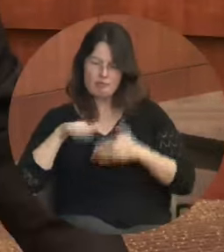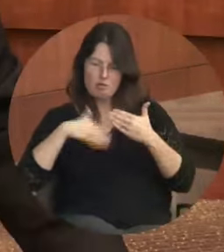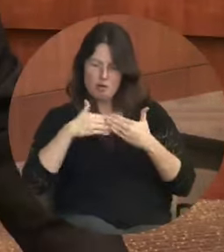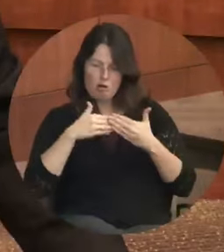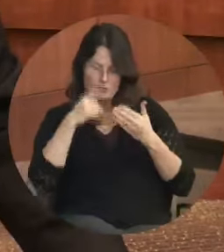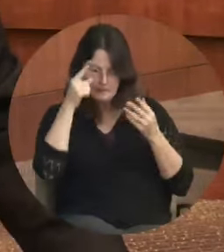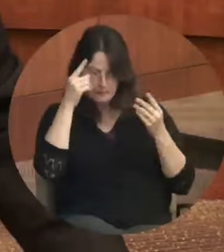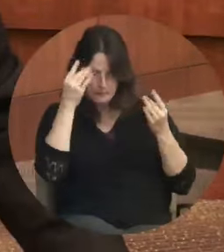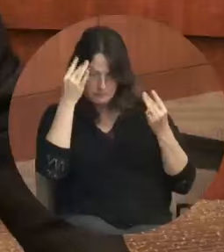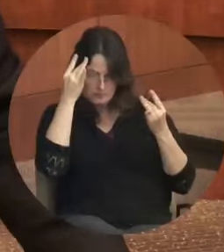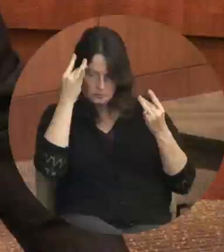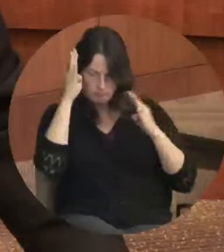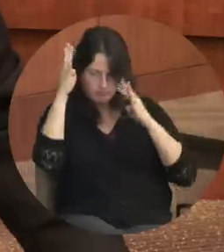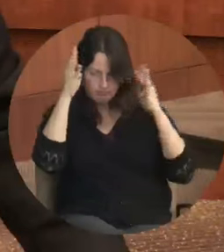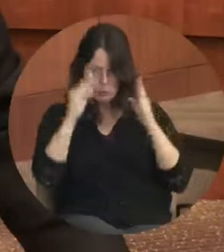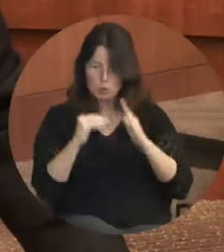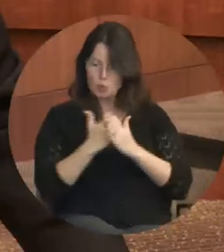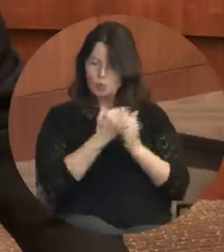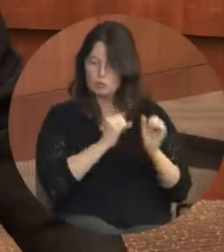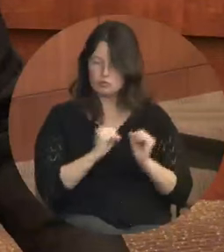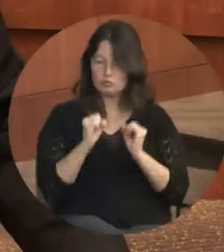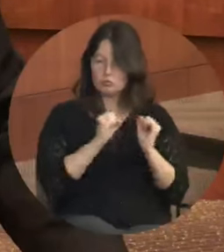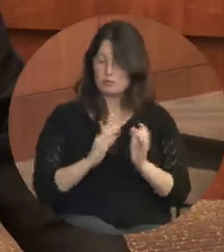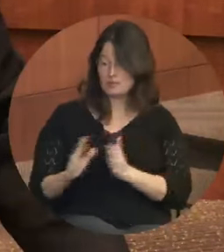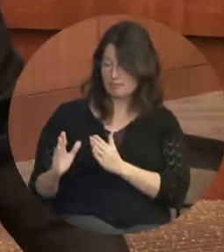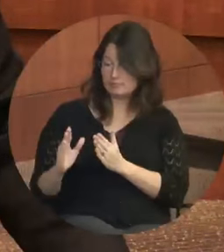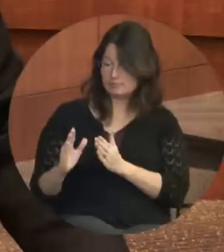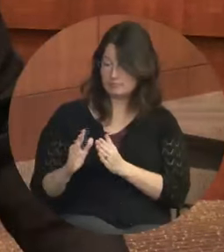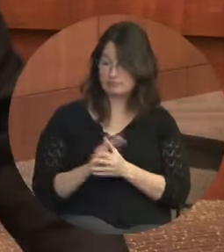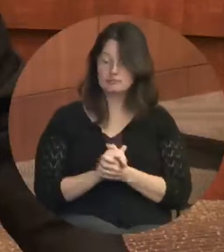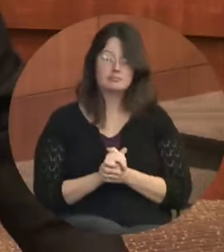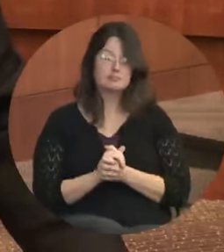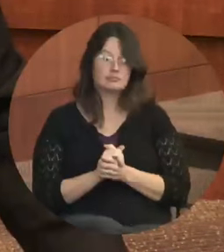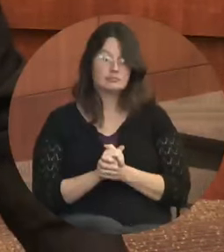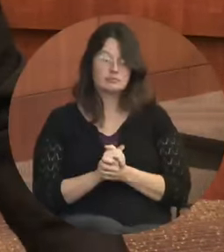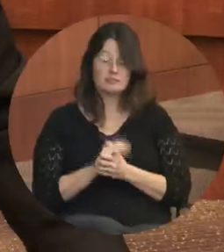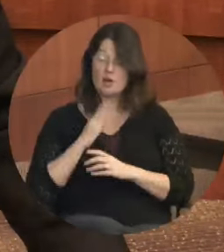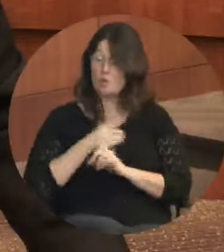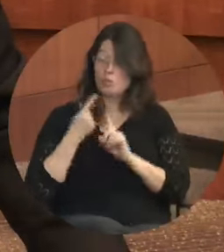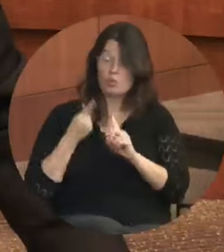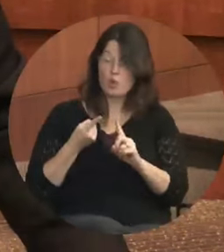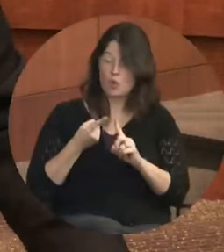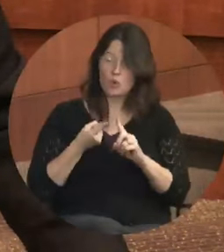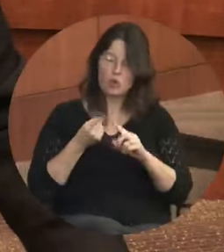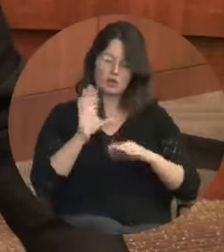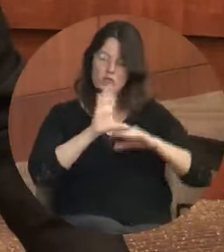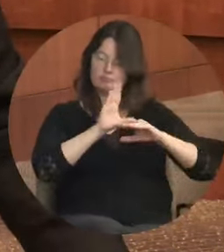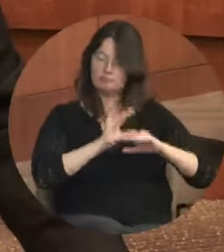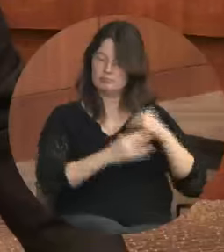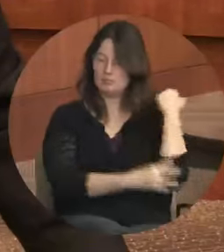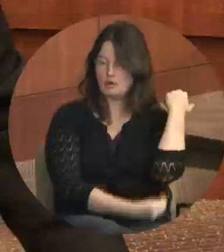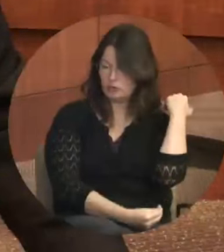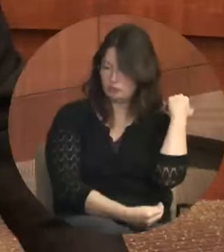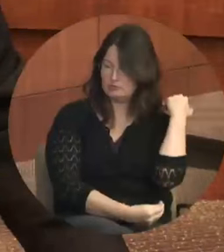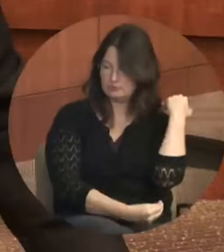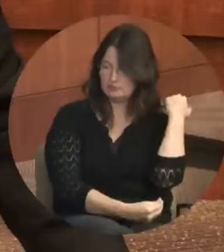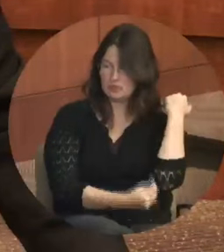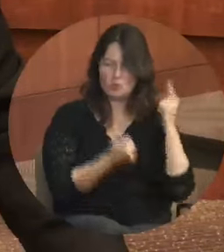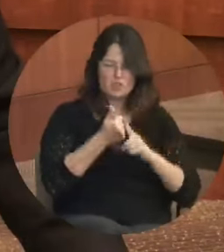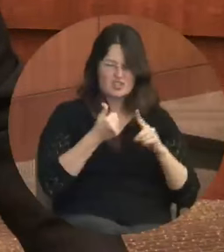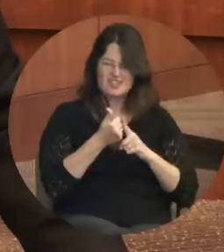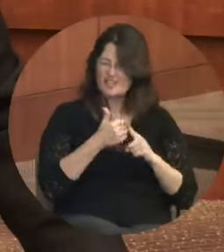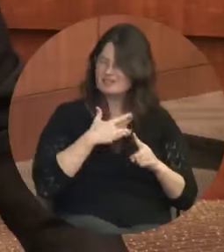new strategic plan. And that would try to impact poverty, which is the root cause of so many